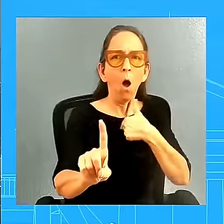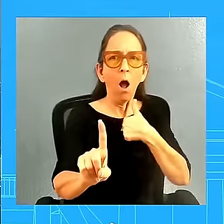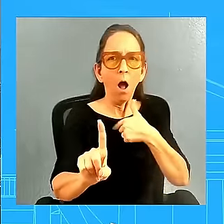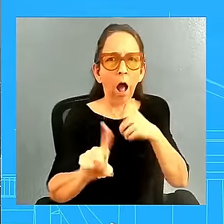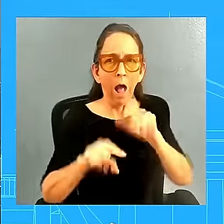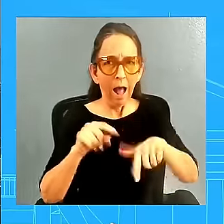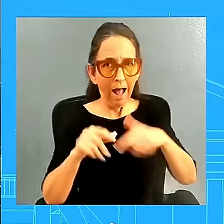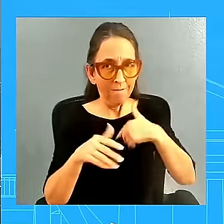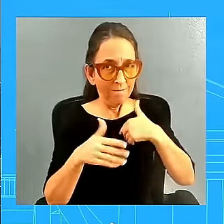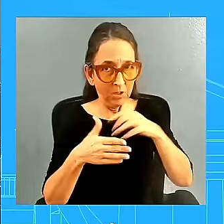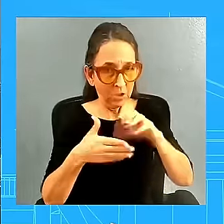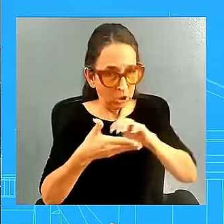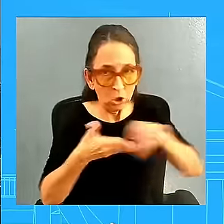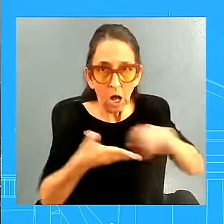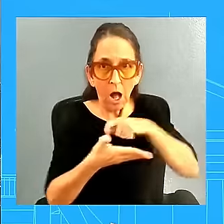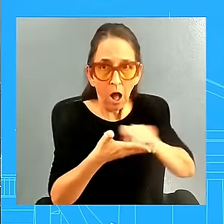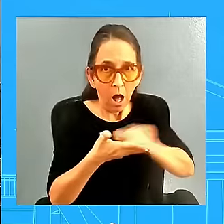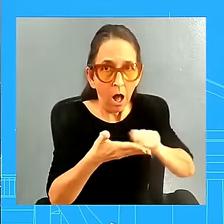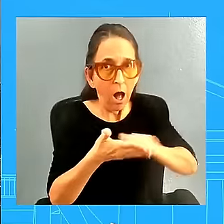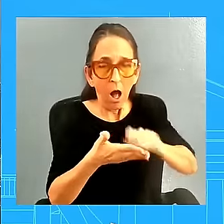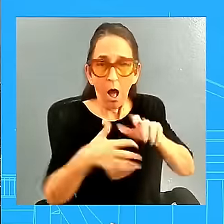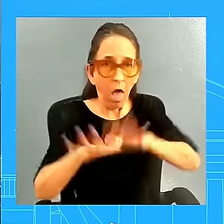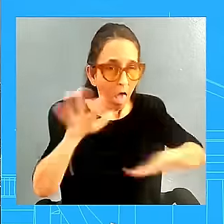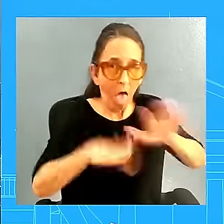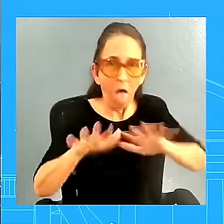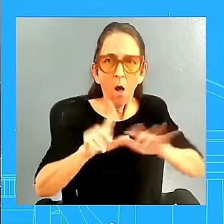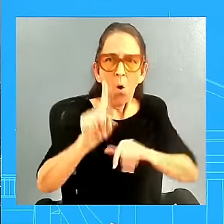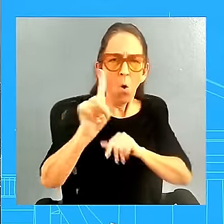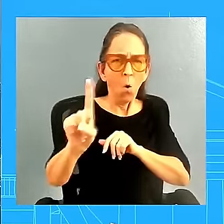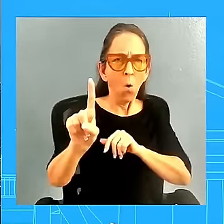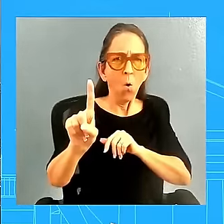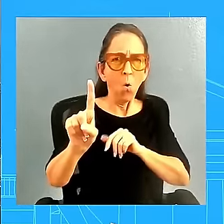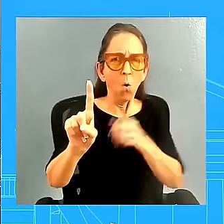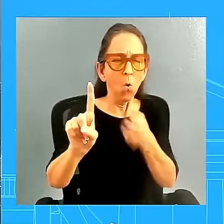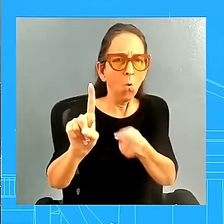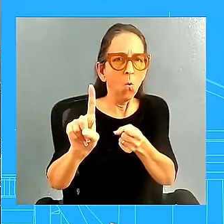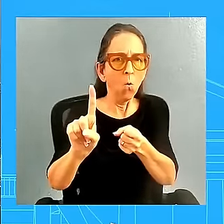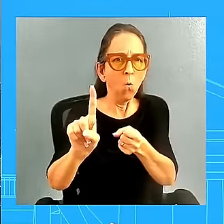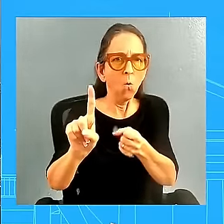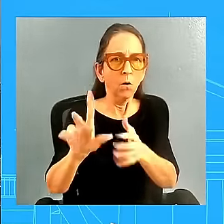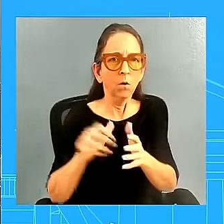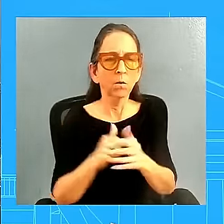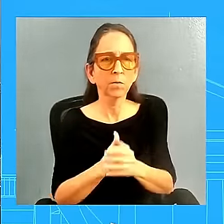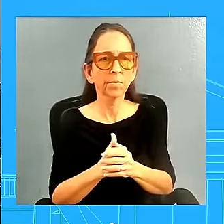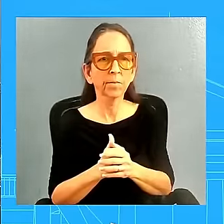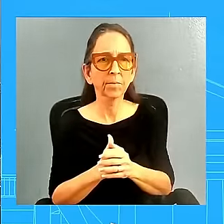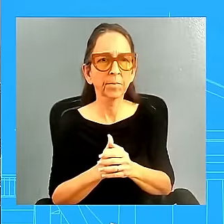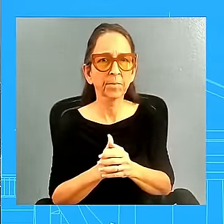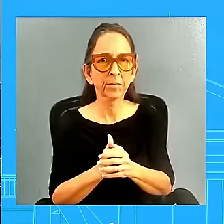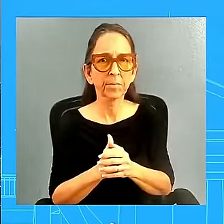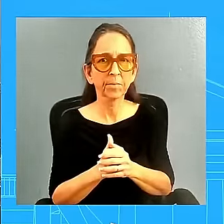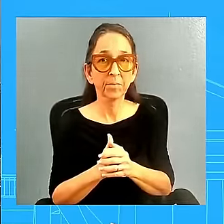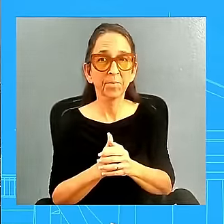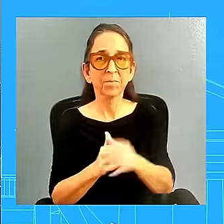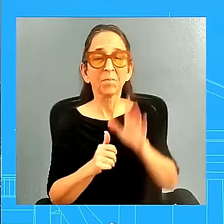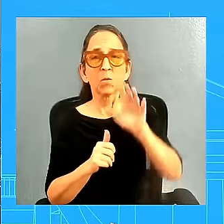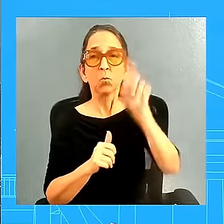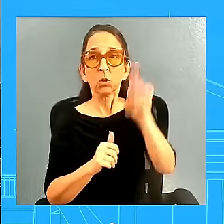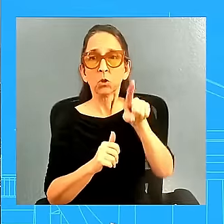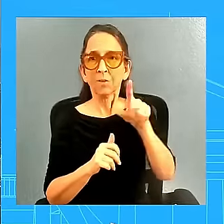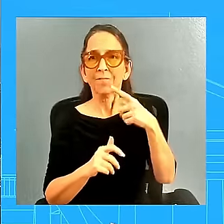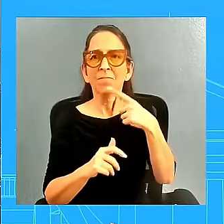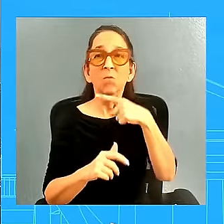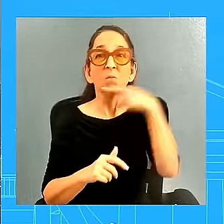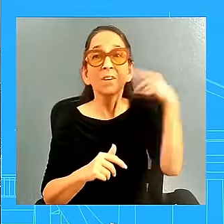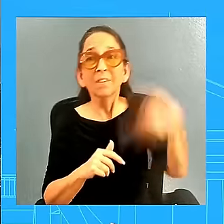with the North Korean troops in Russia. Russia and North Korea have this mutual security pact. If they were to use North